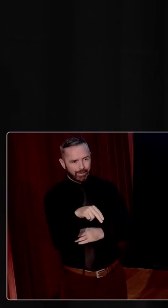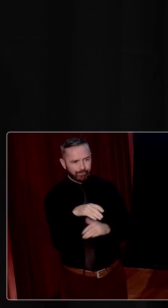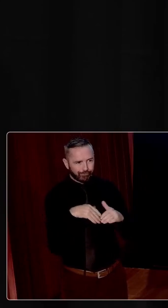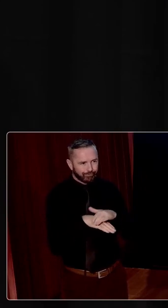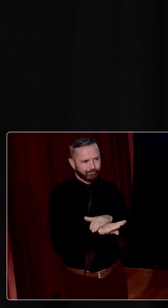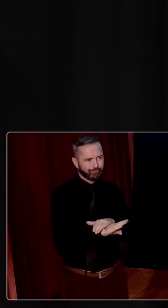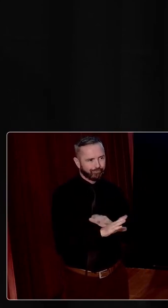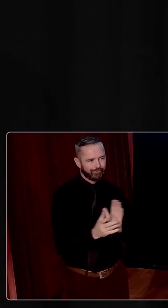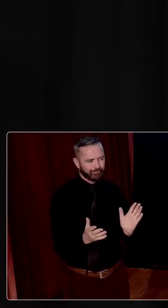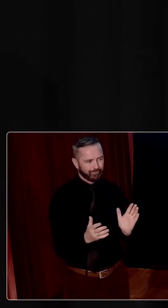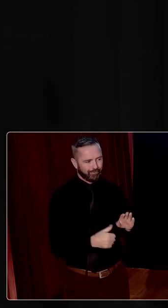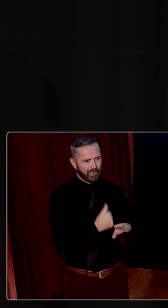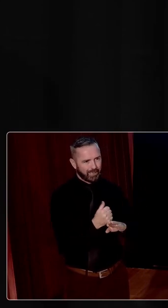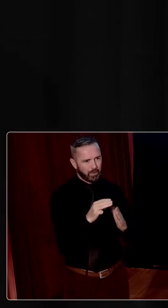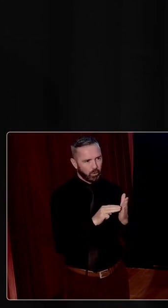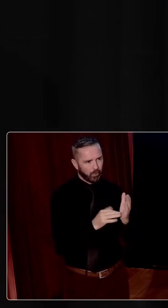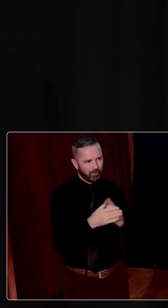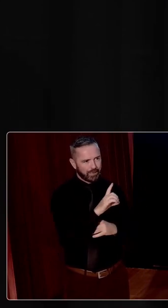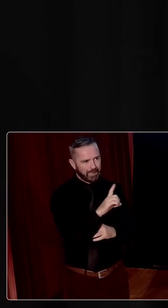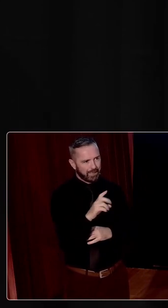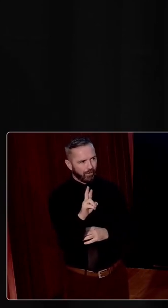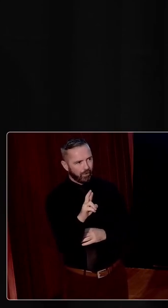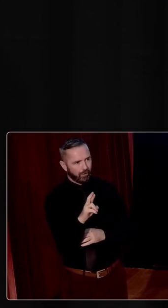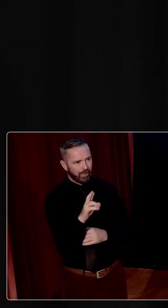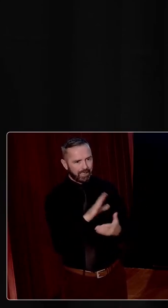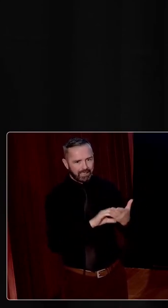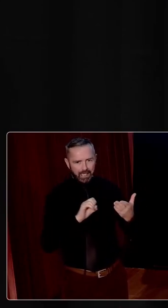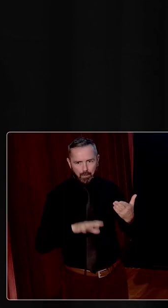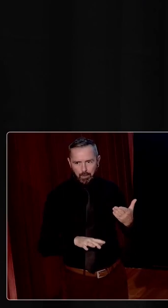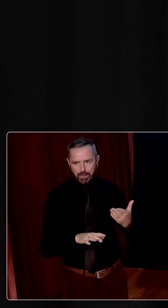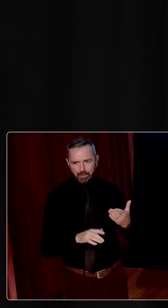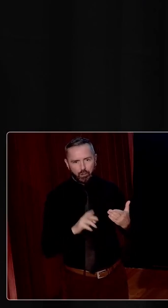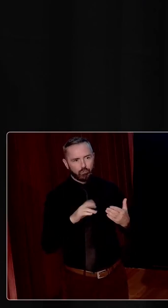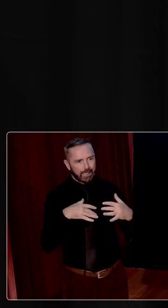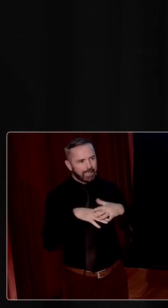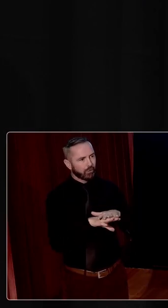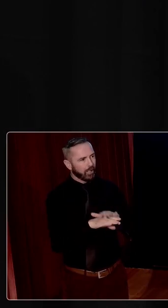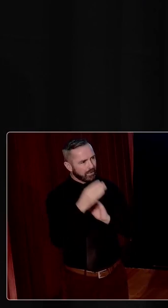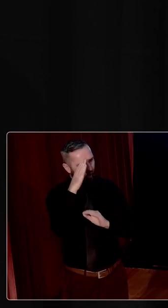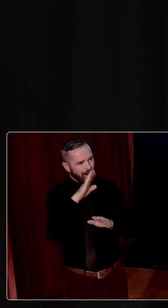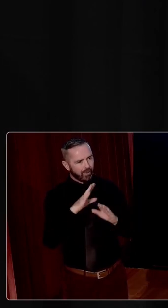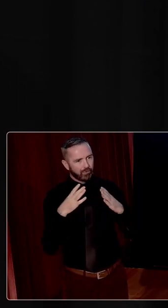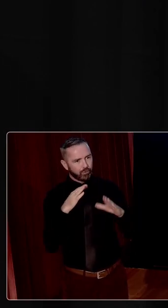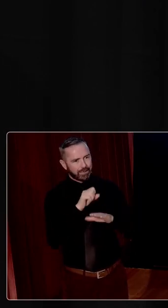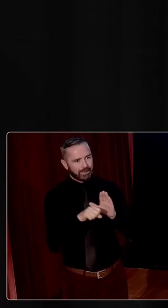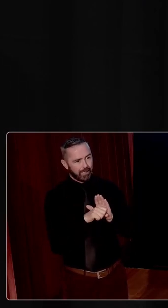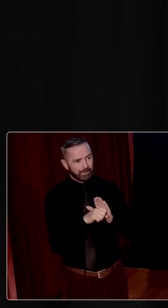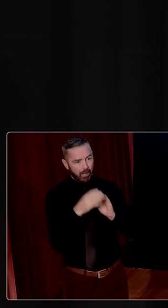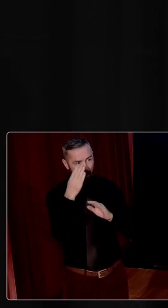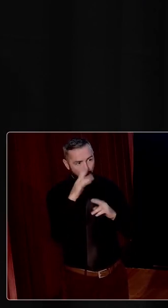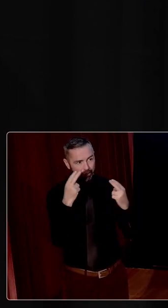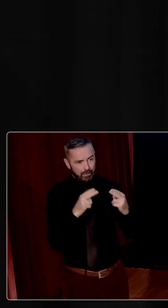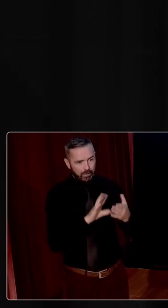in and putting in programmes for DDR, disarmament, demobilisation and reintegration, the Irish Free State has to disarm,